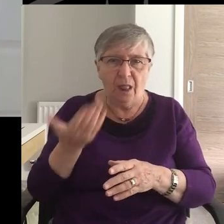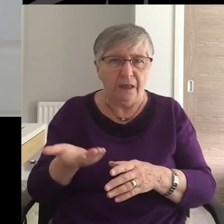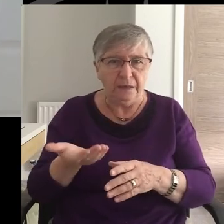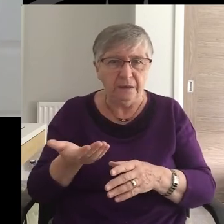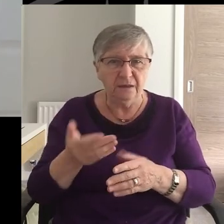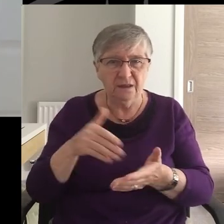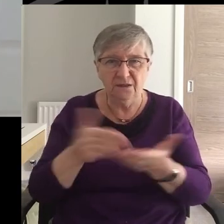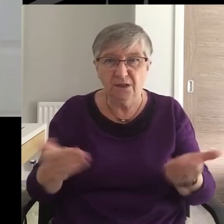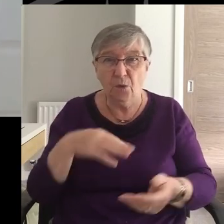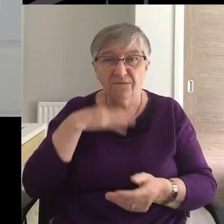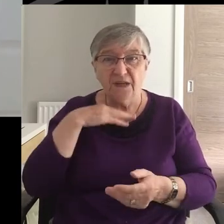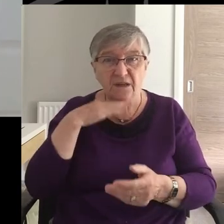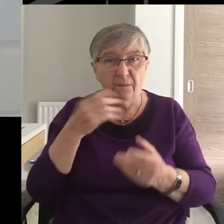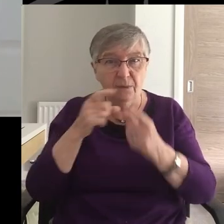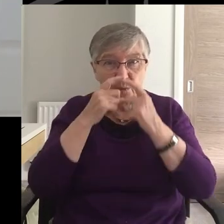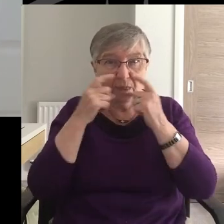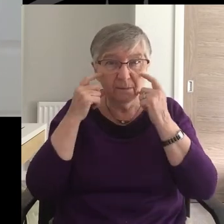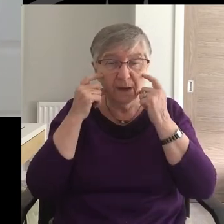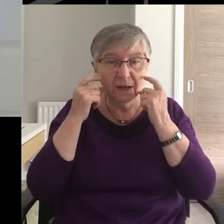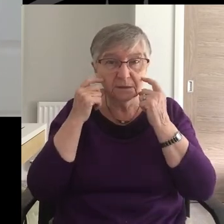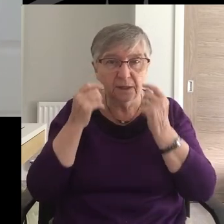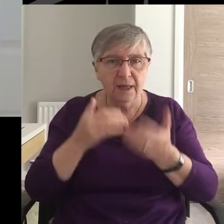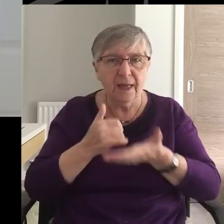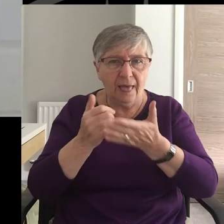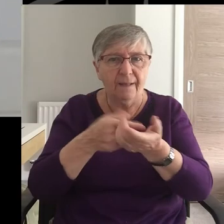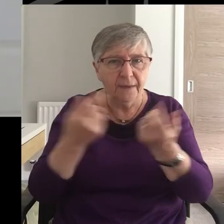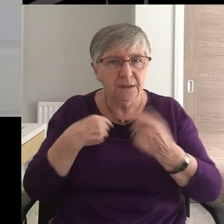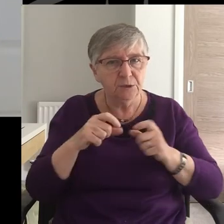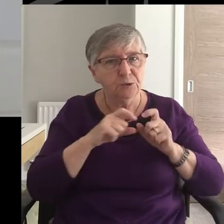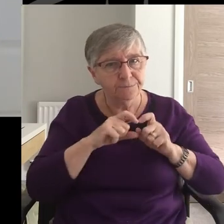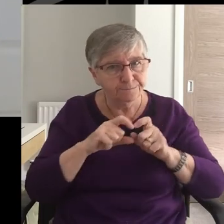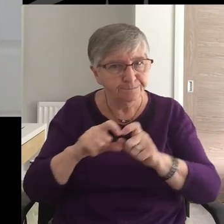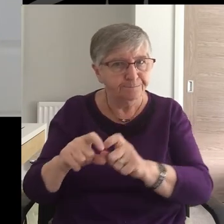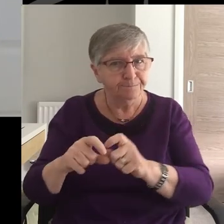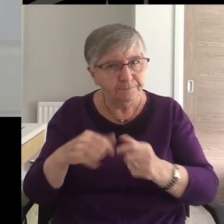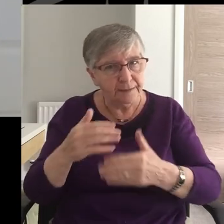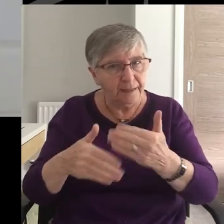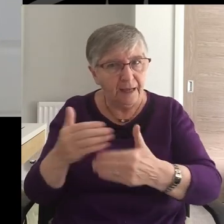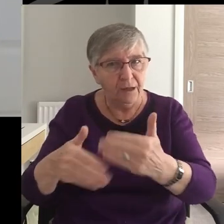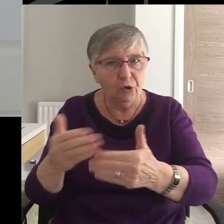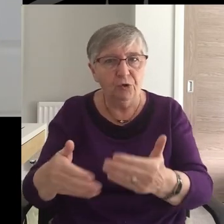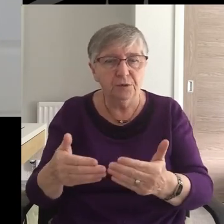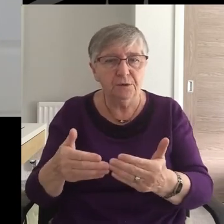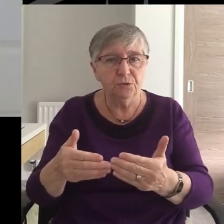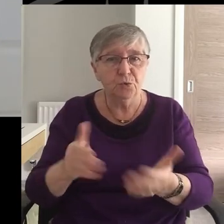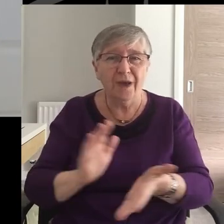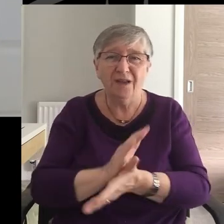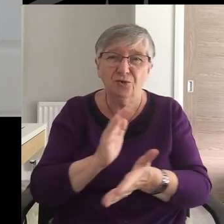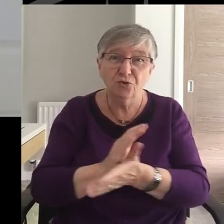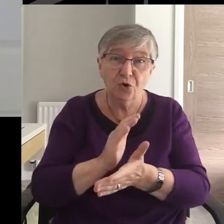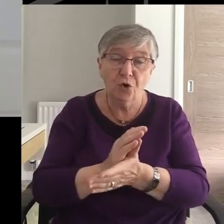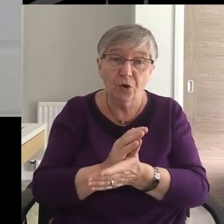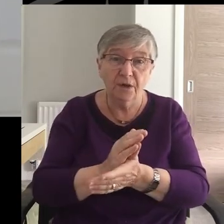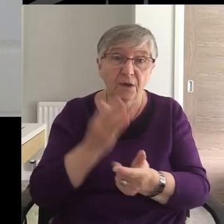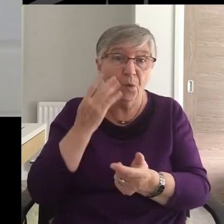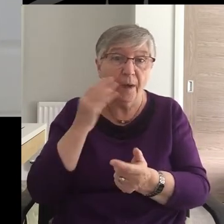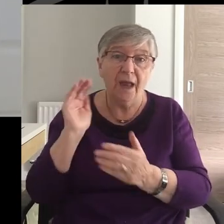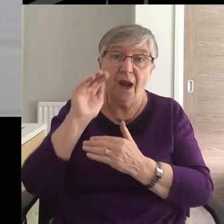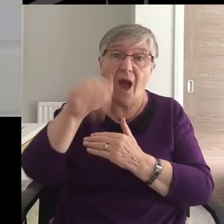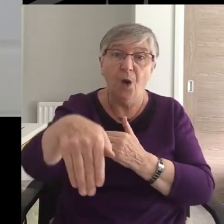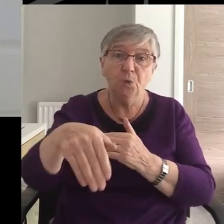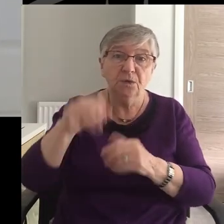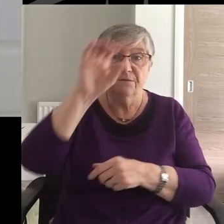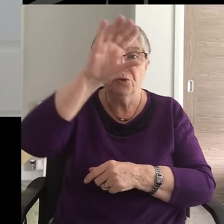fed up With them Help us to see it through Lord Help us to enjoy The breath of your fresh air